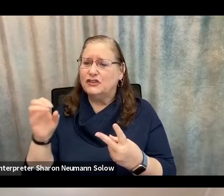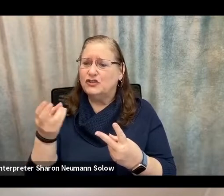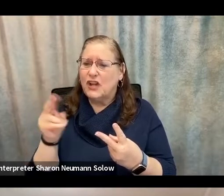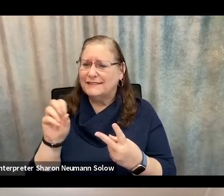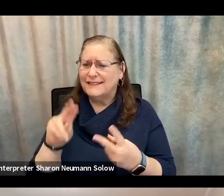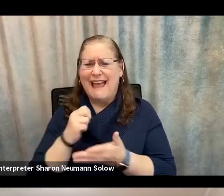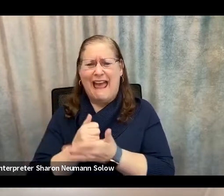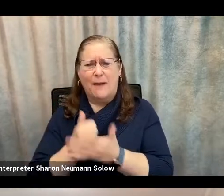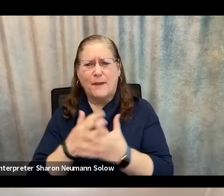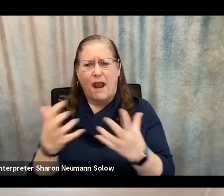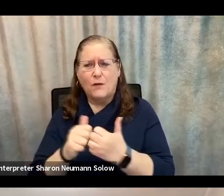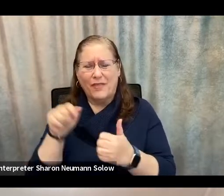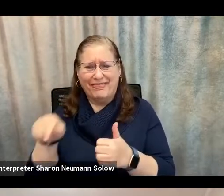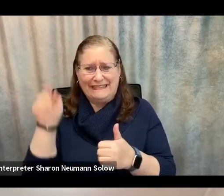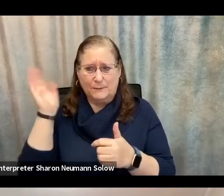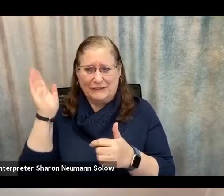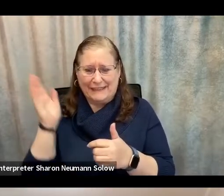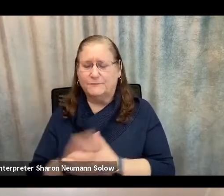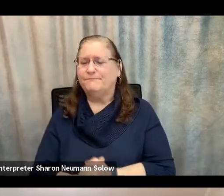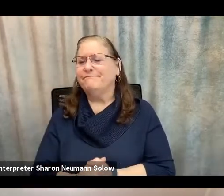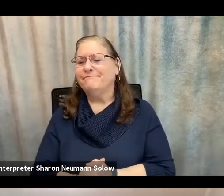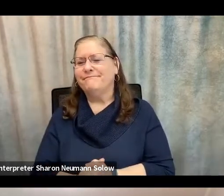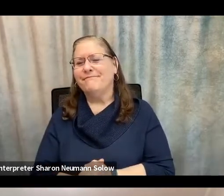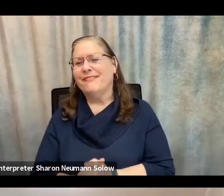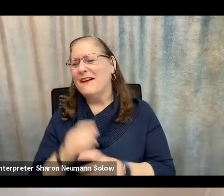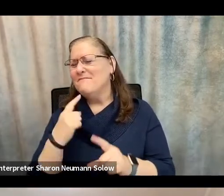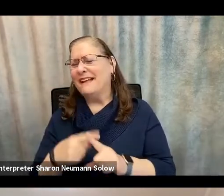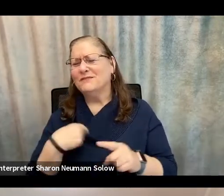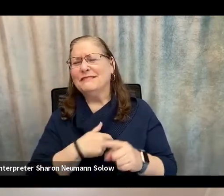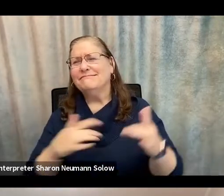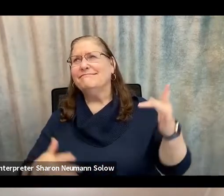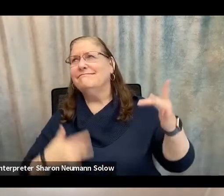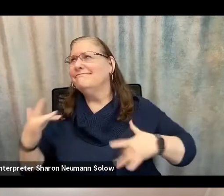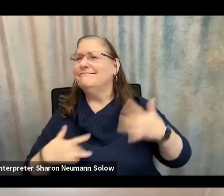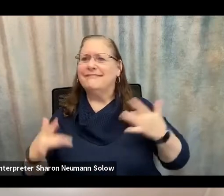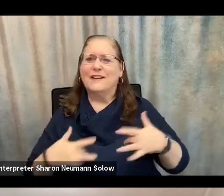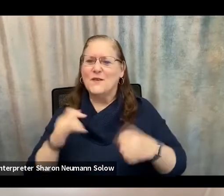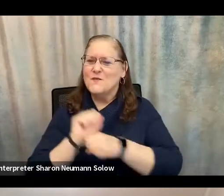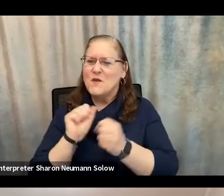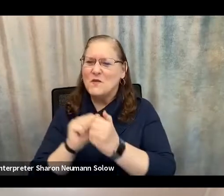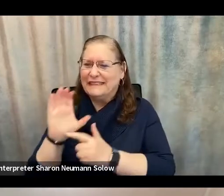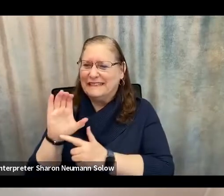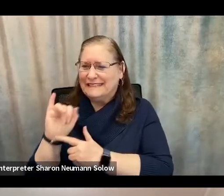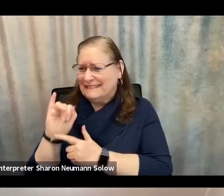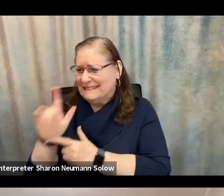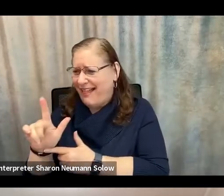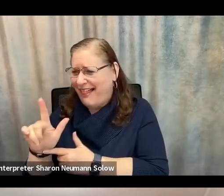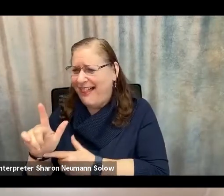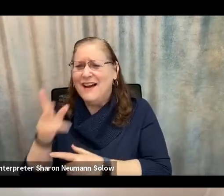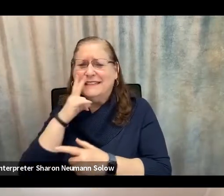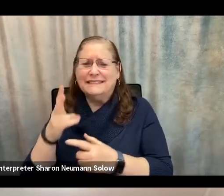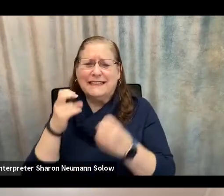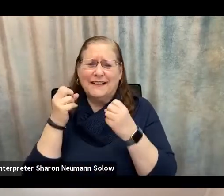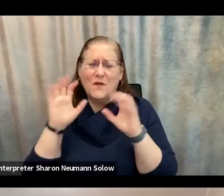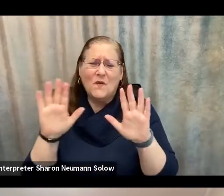presentation. Also, we're just more generally excited to be working with the Center for Independent Living. We really see some great